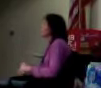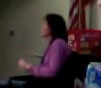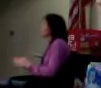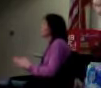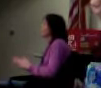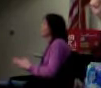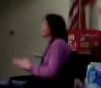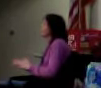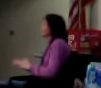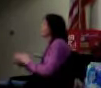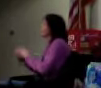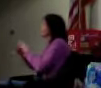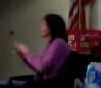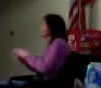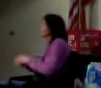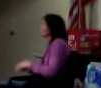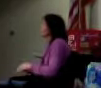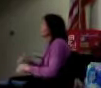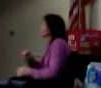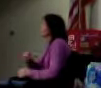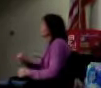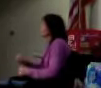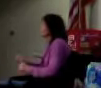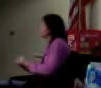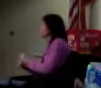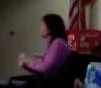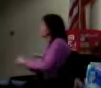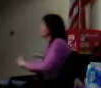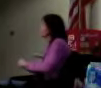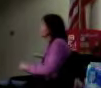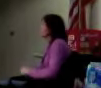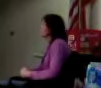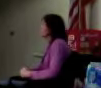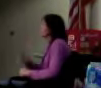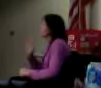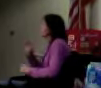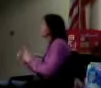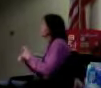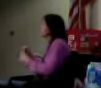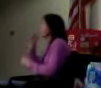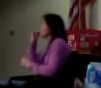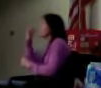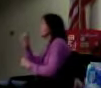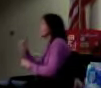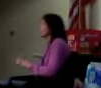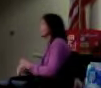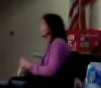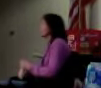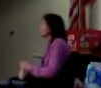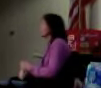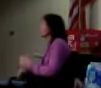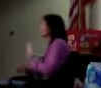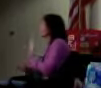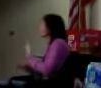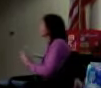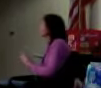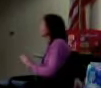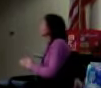survey research, so social science has been doing this as well, talks about this idea that we call a positivistic lens.